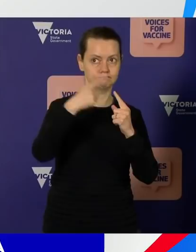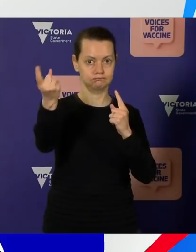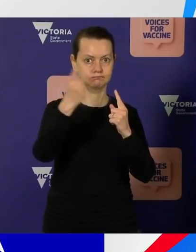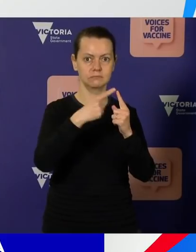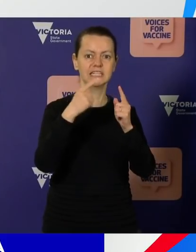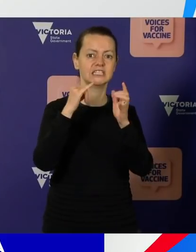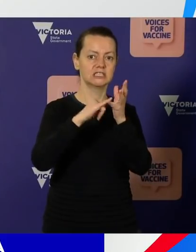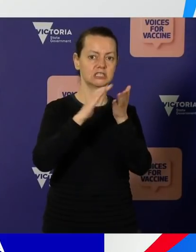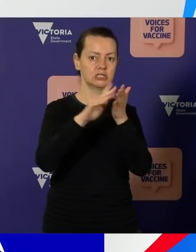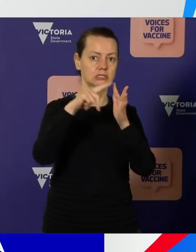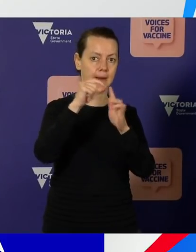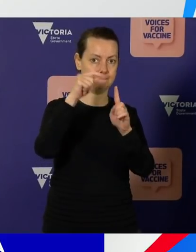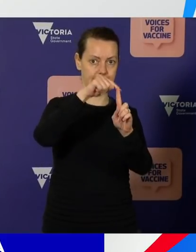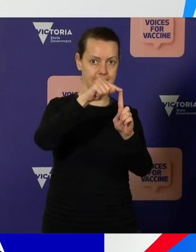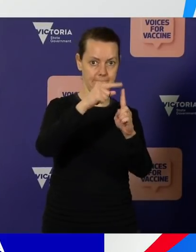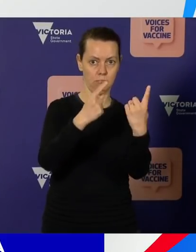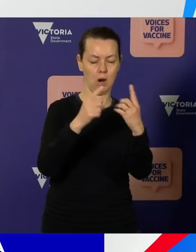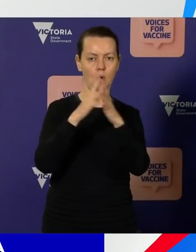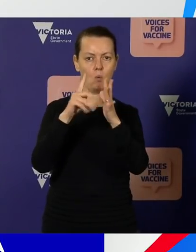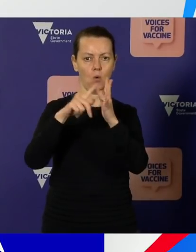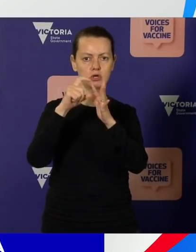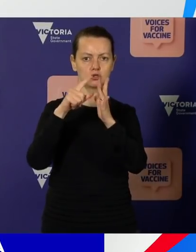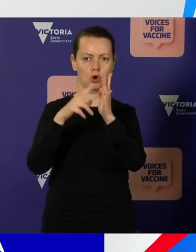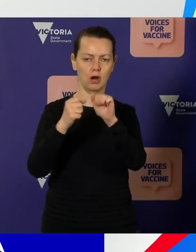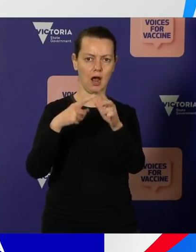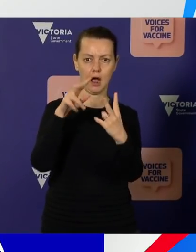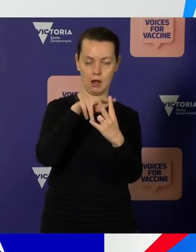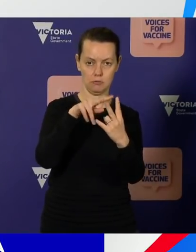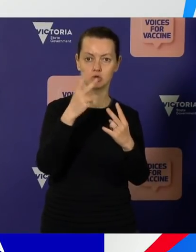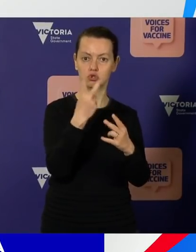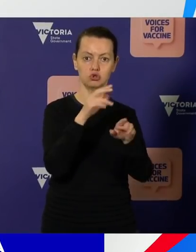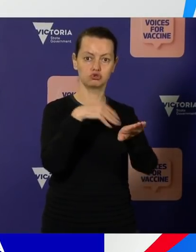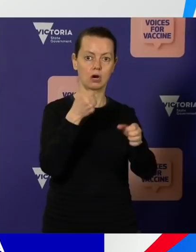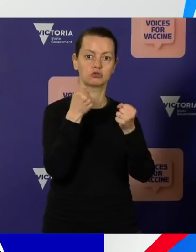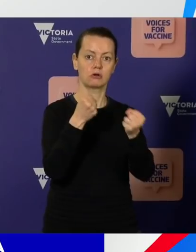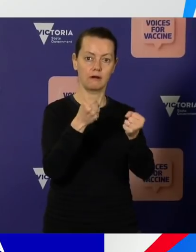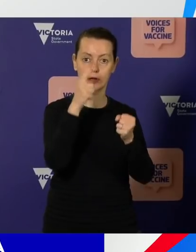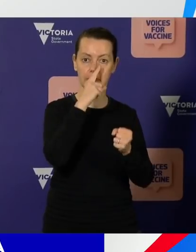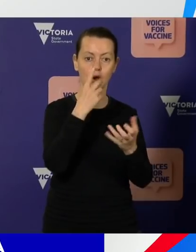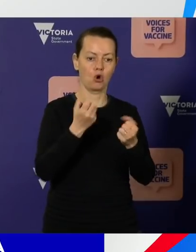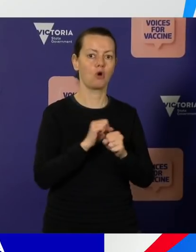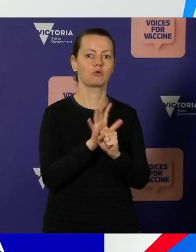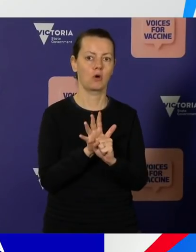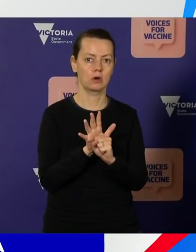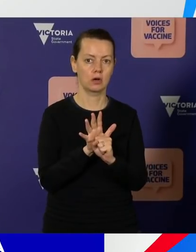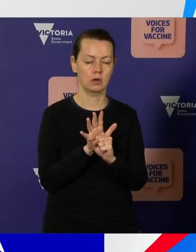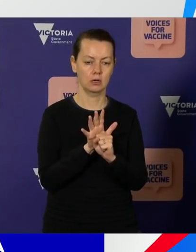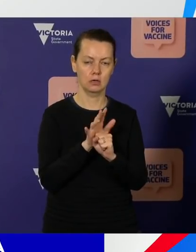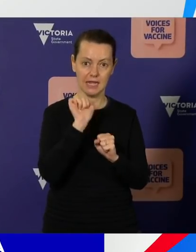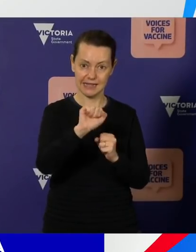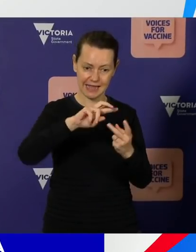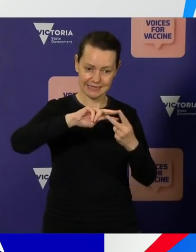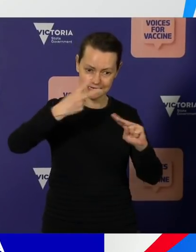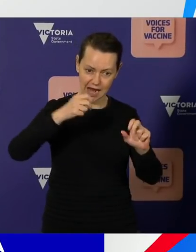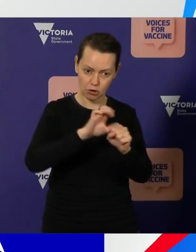Shepparton, and one in Wodonga that I mentioned yesterday. Both truck drivers have contracted coronavirus and based on the genomics that we're now seeing from